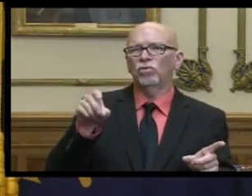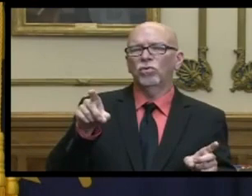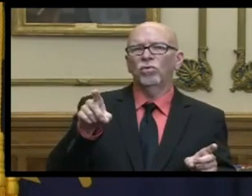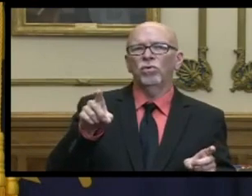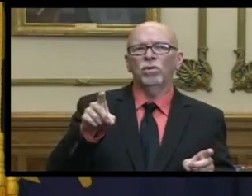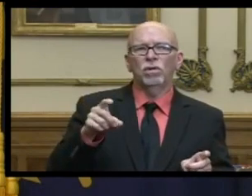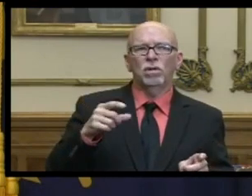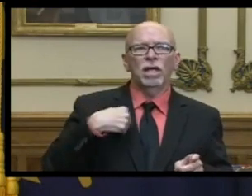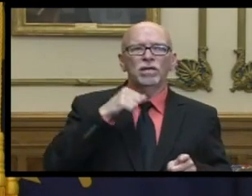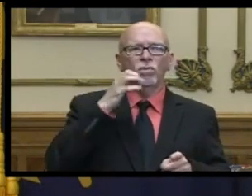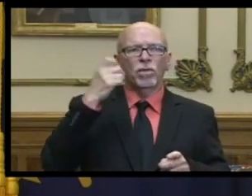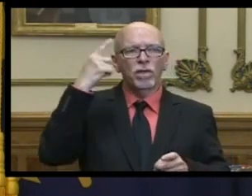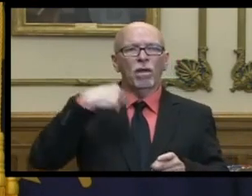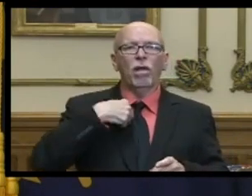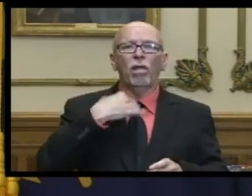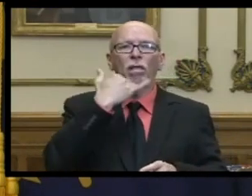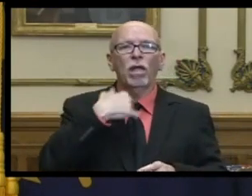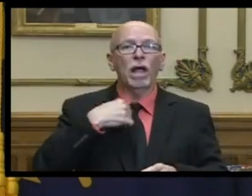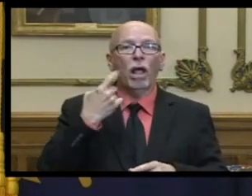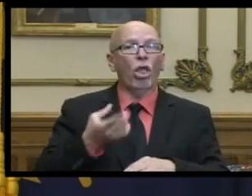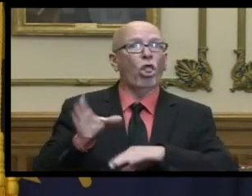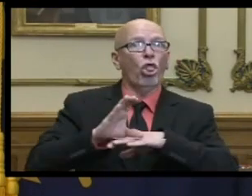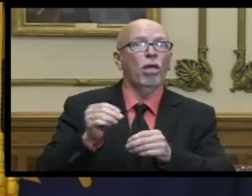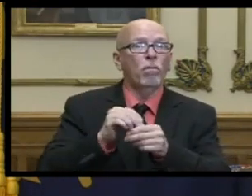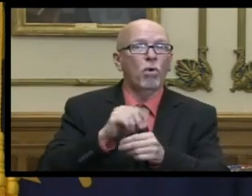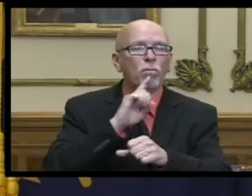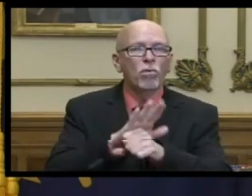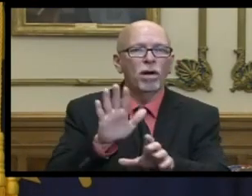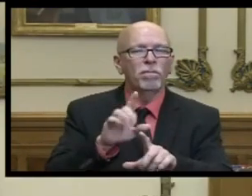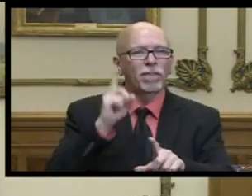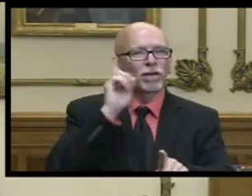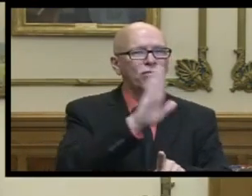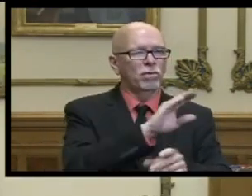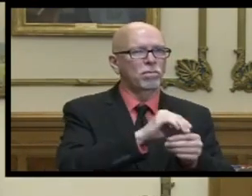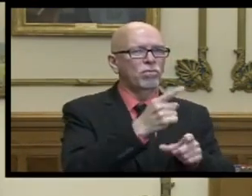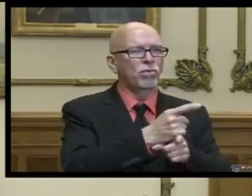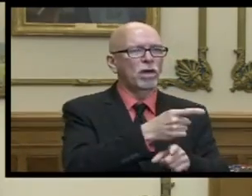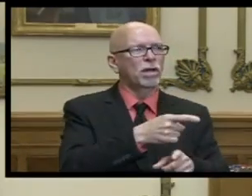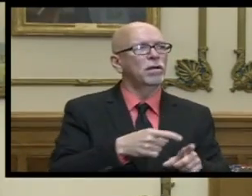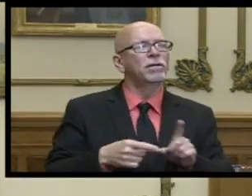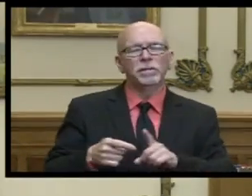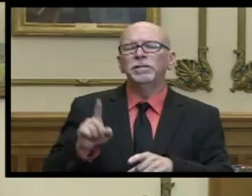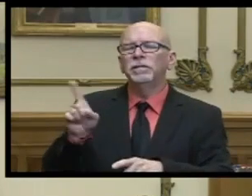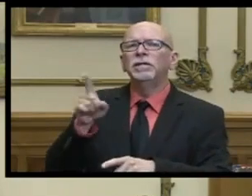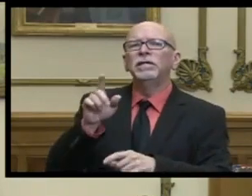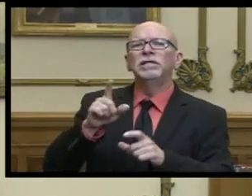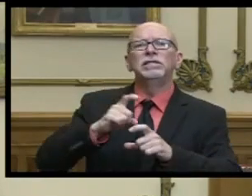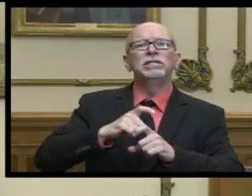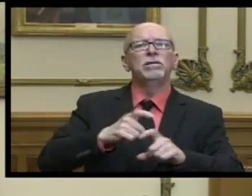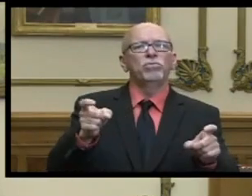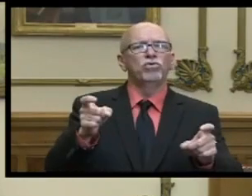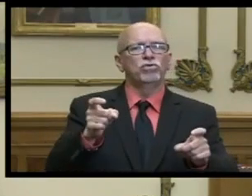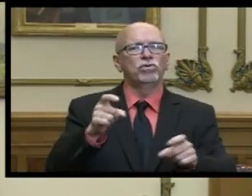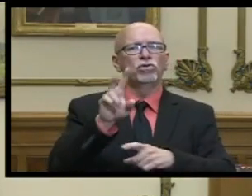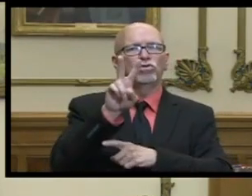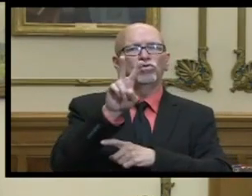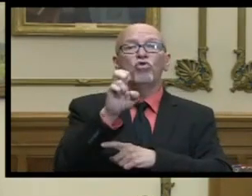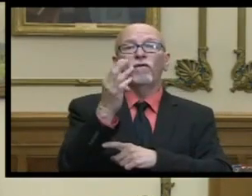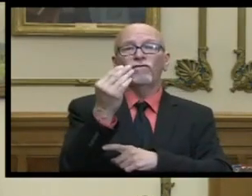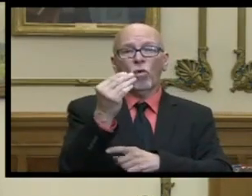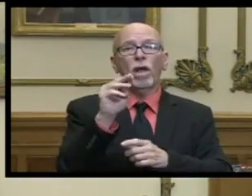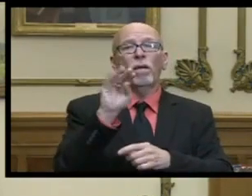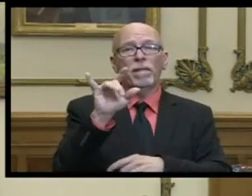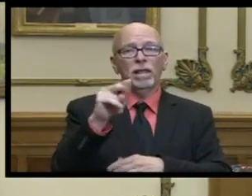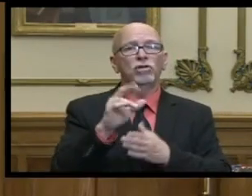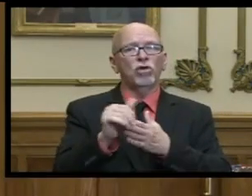and i didn't want you to think i made another promise um but i think so it's so the the distribution is 214